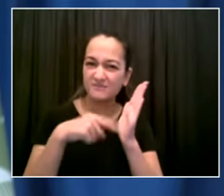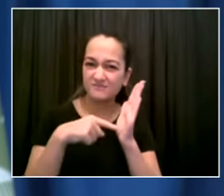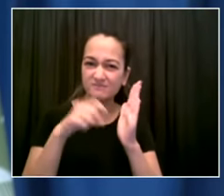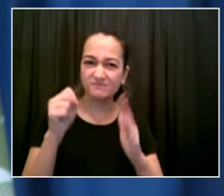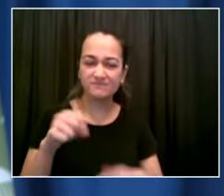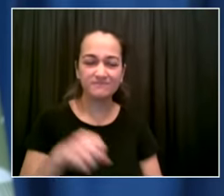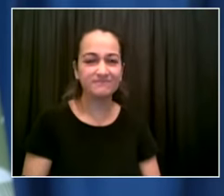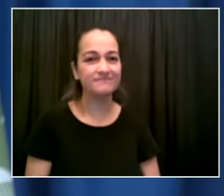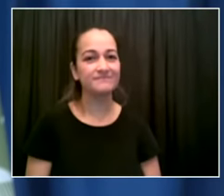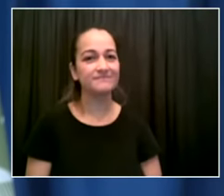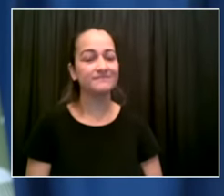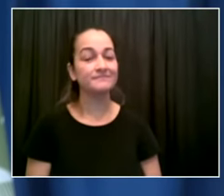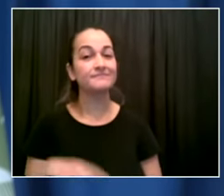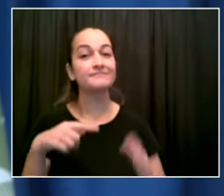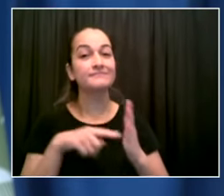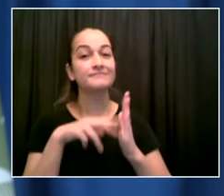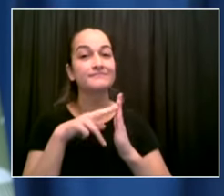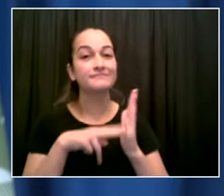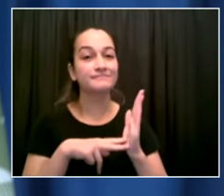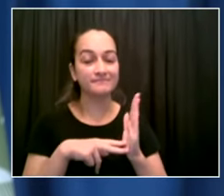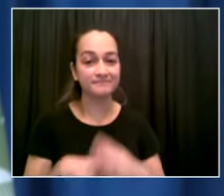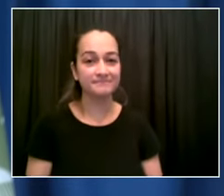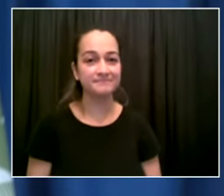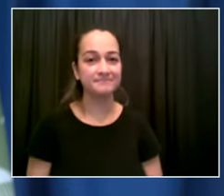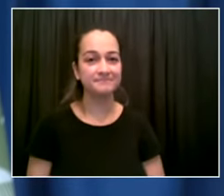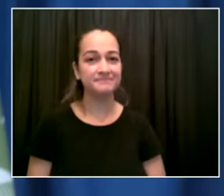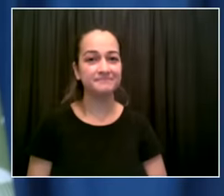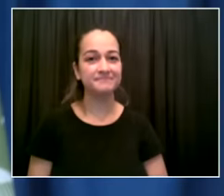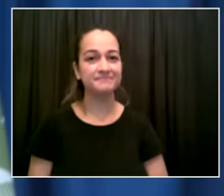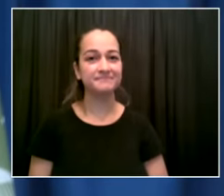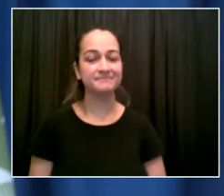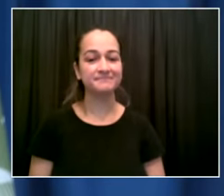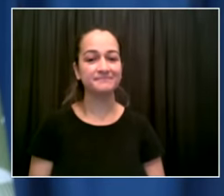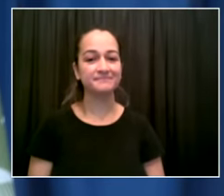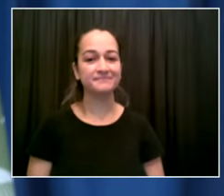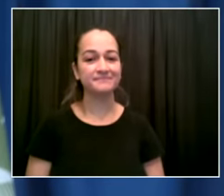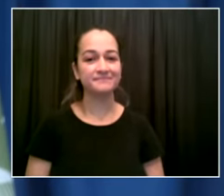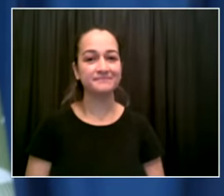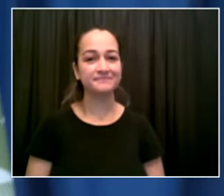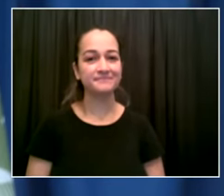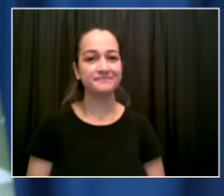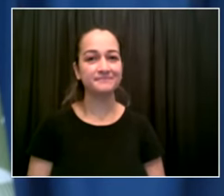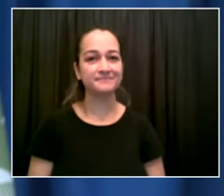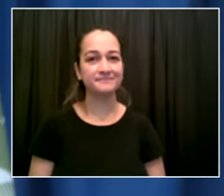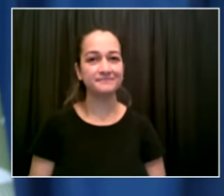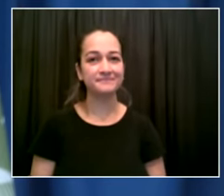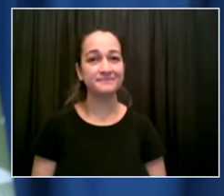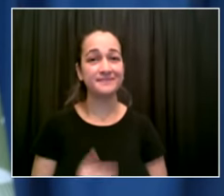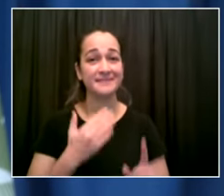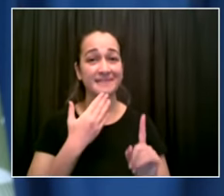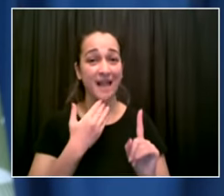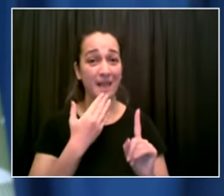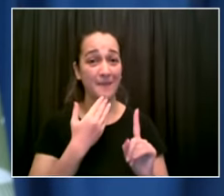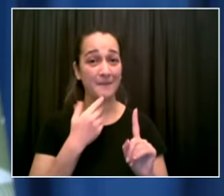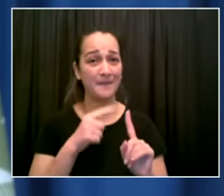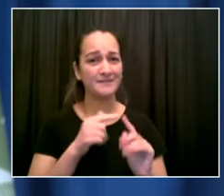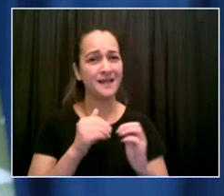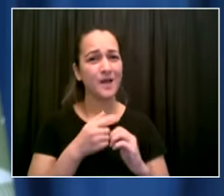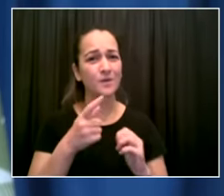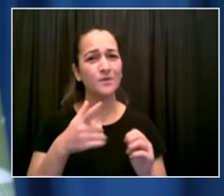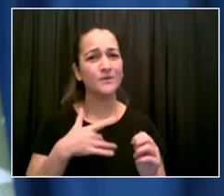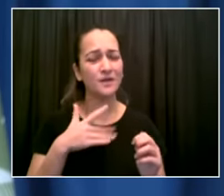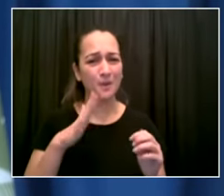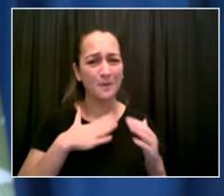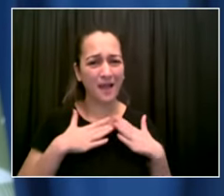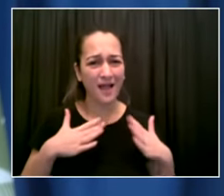diabetic foot wounds rarely heal they can look as though someone has taken an apple core to the balls of both feet the body doesn't have enough blood flow